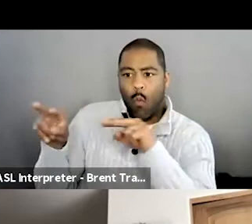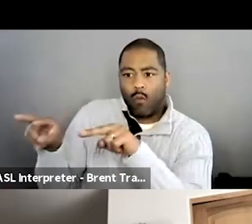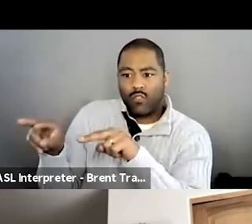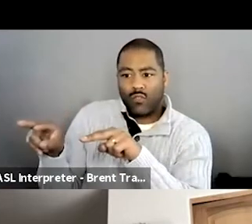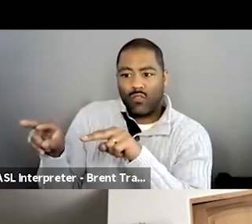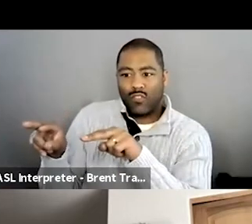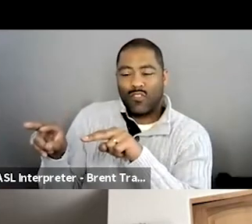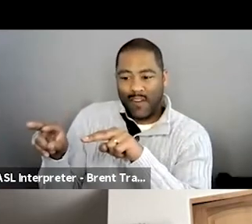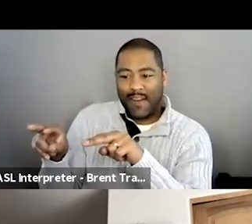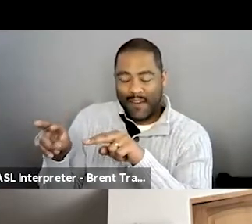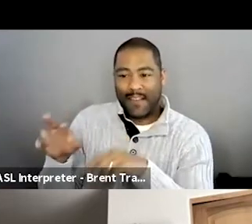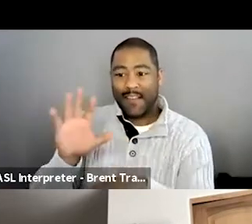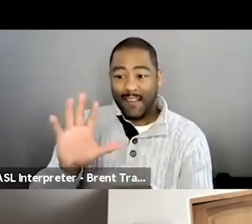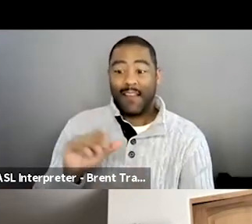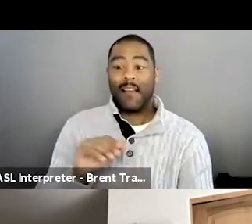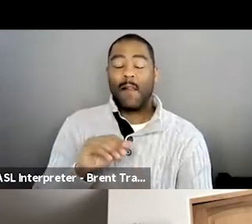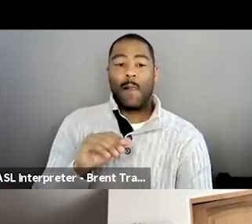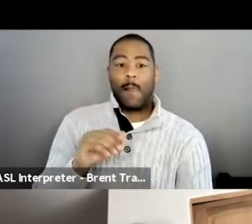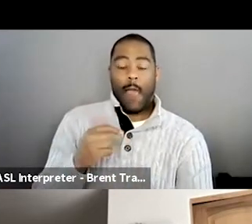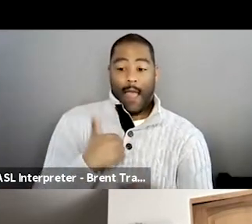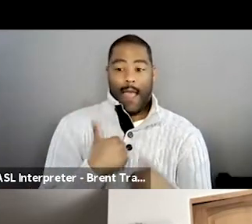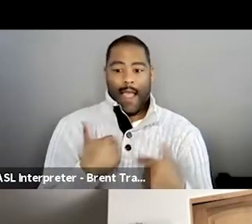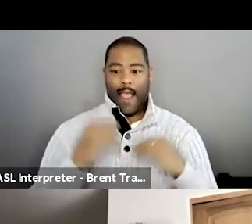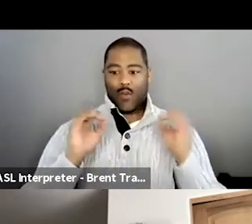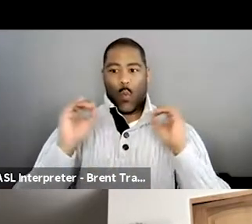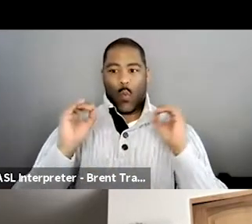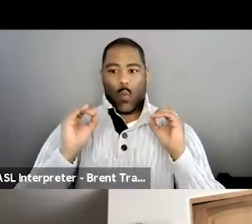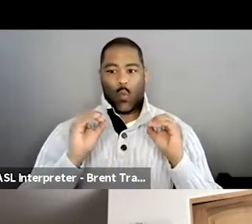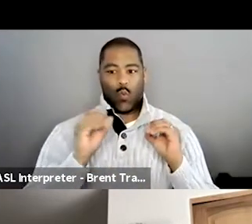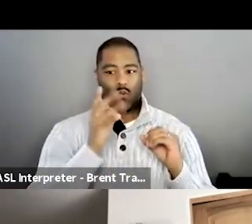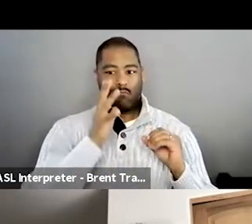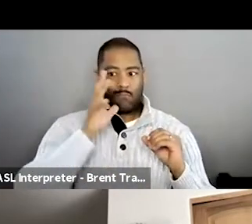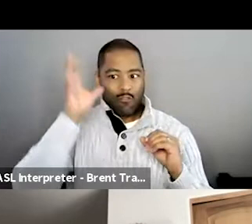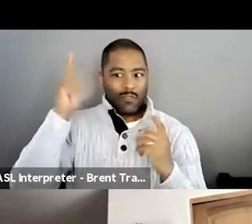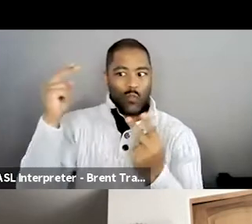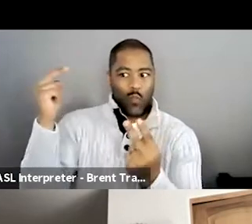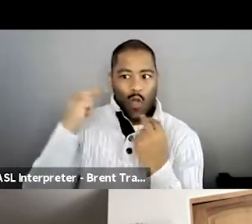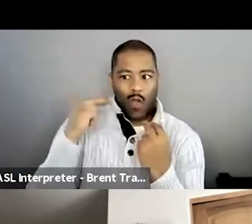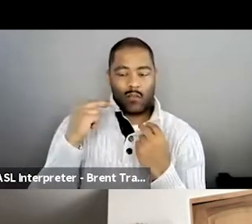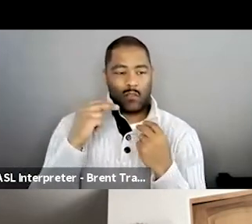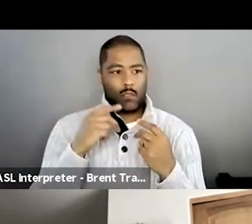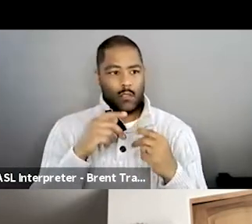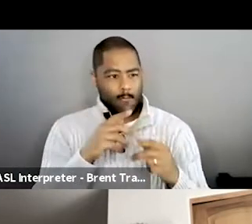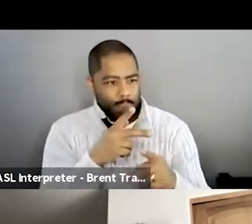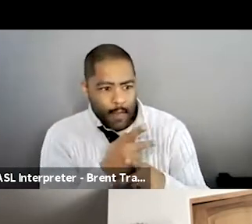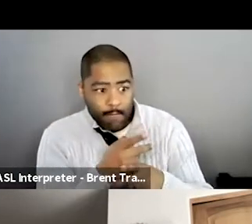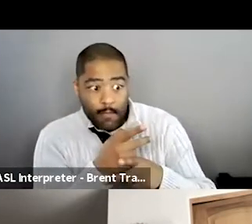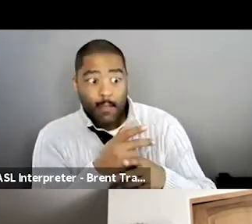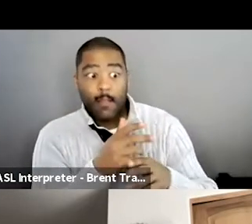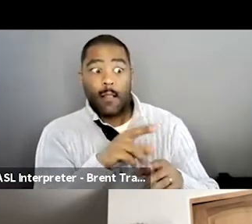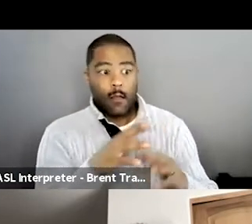the parents watching from, you know, the side, whereas I would just do it myself and cook myself. So something that